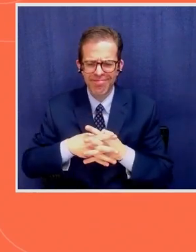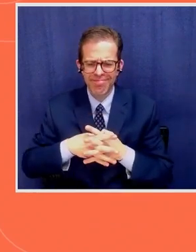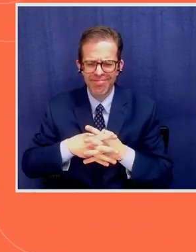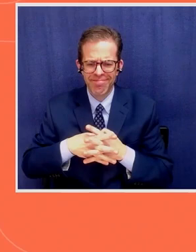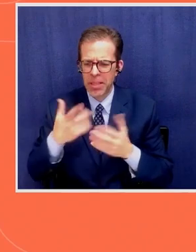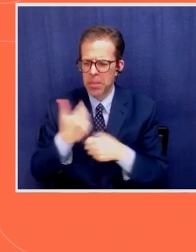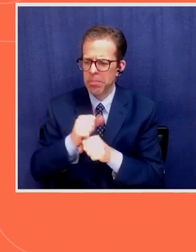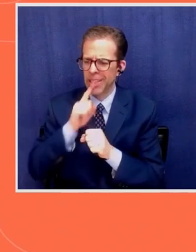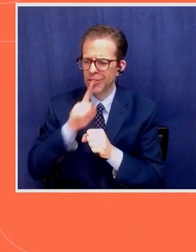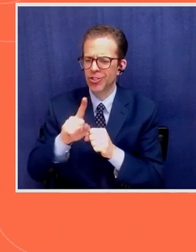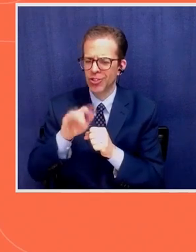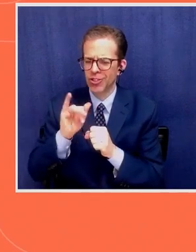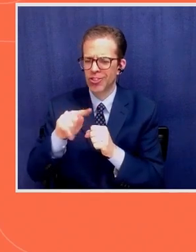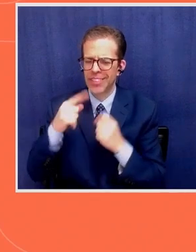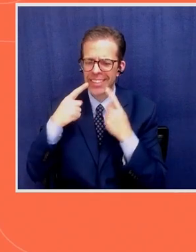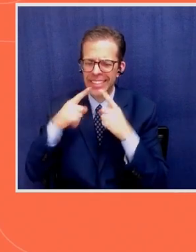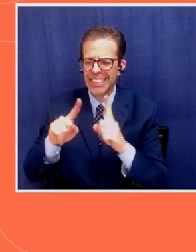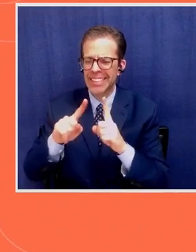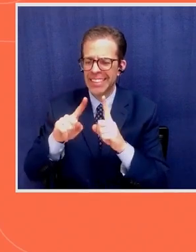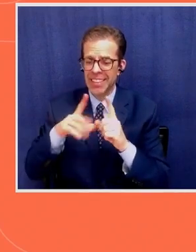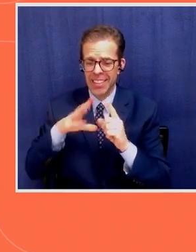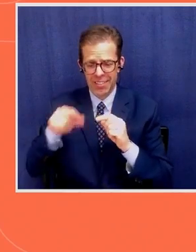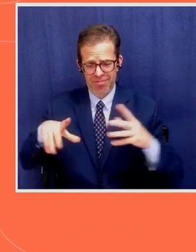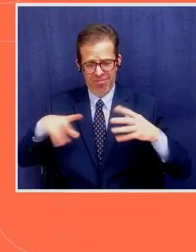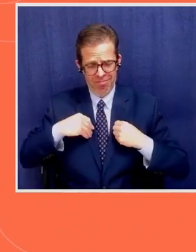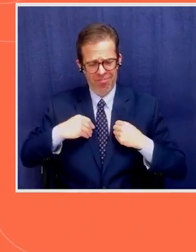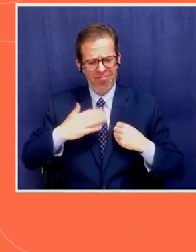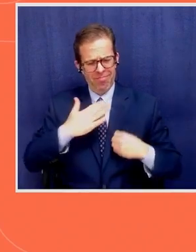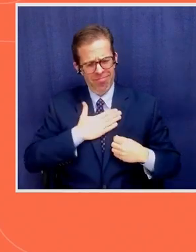and it works and it's theirs and we can get out.